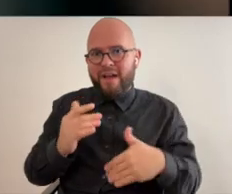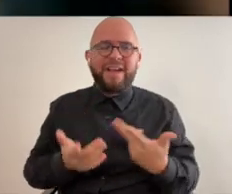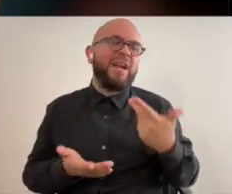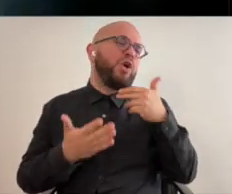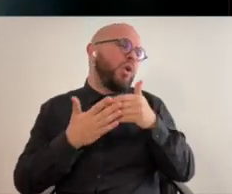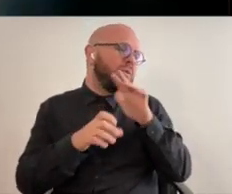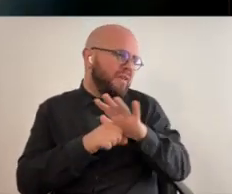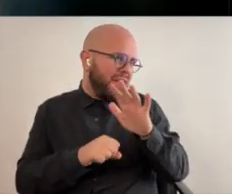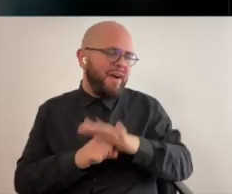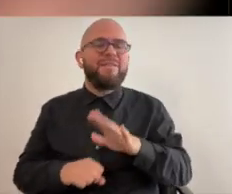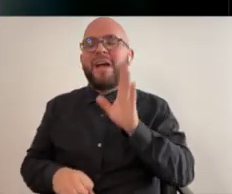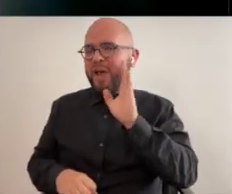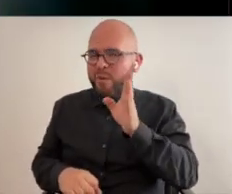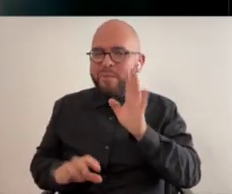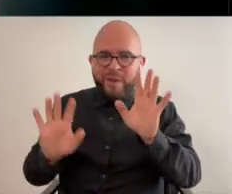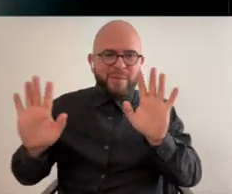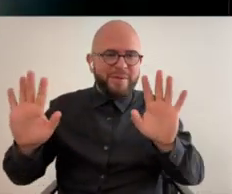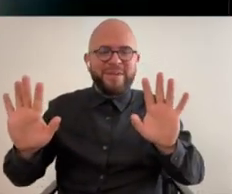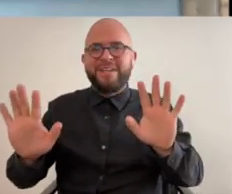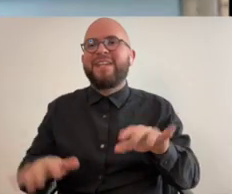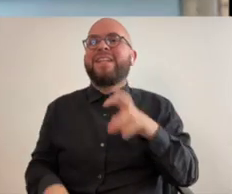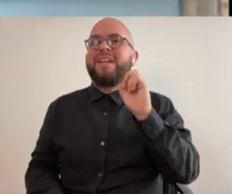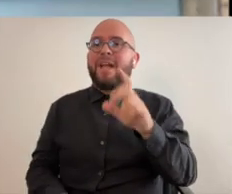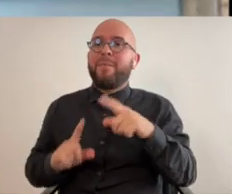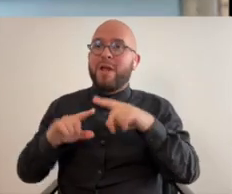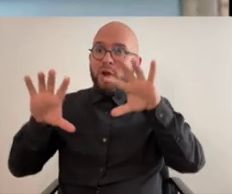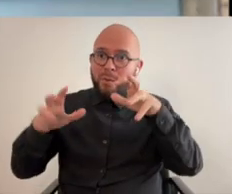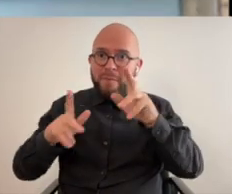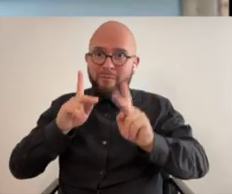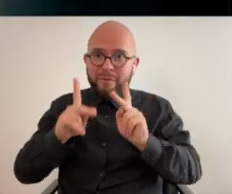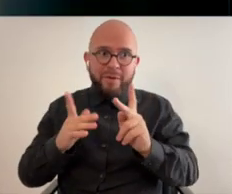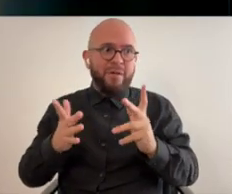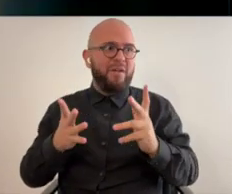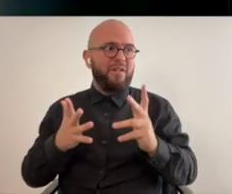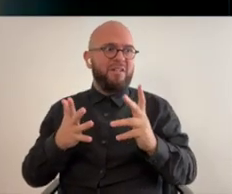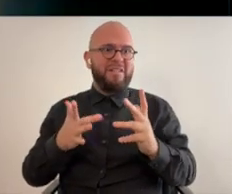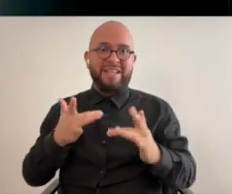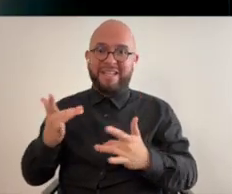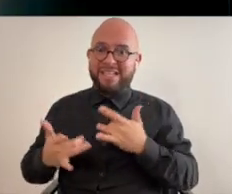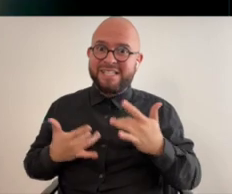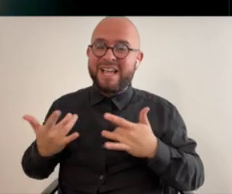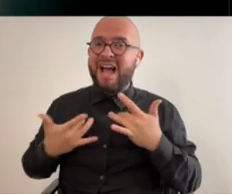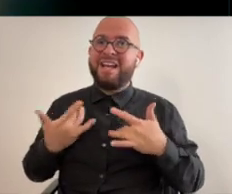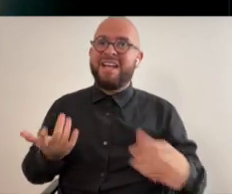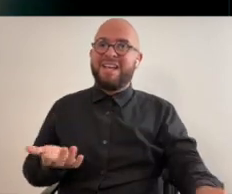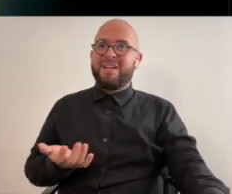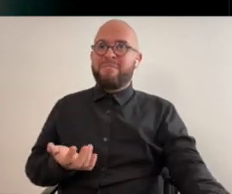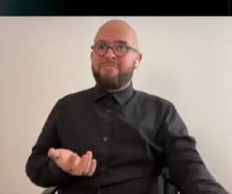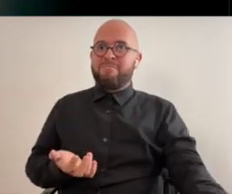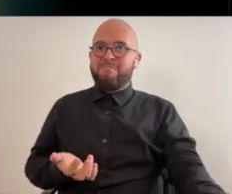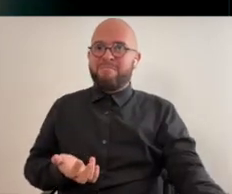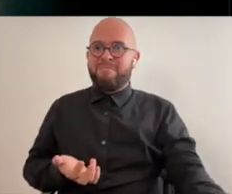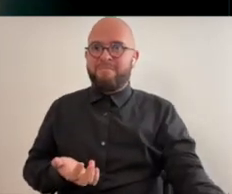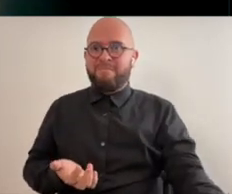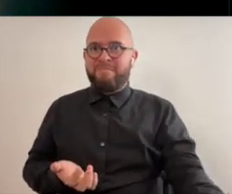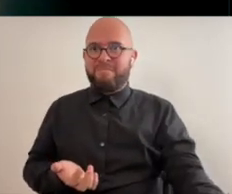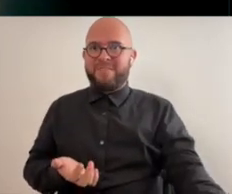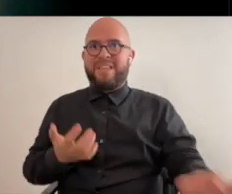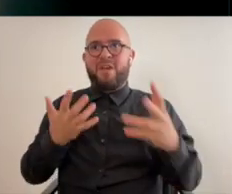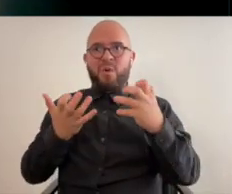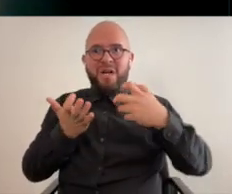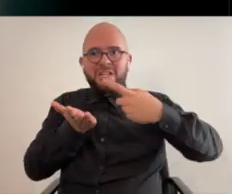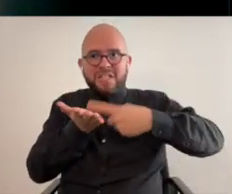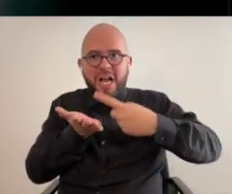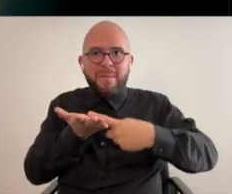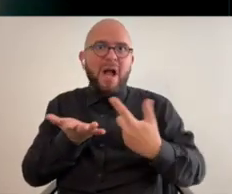in the future it will be more than close enough of course it will be like the fact that a group of people would be excited enough